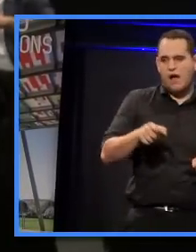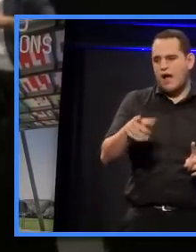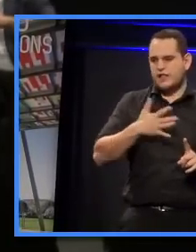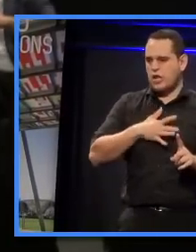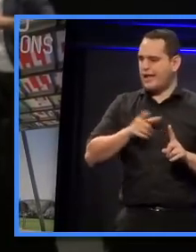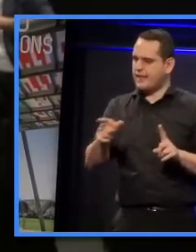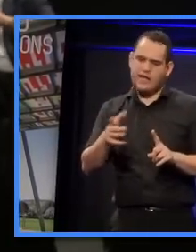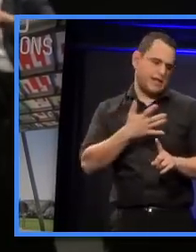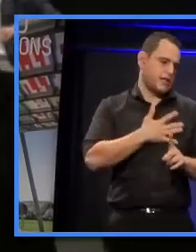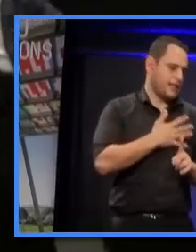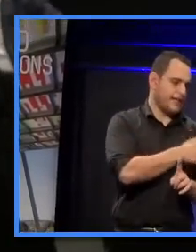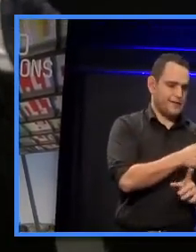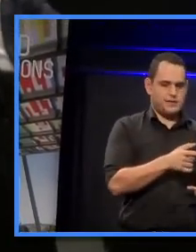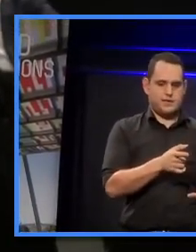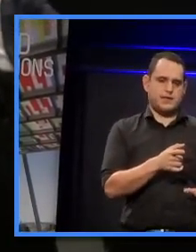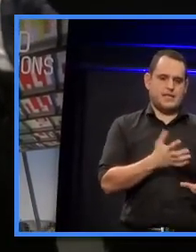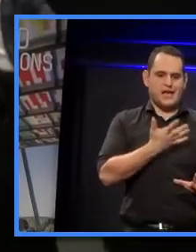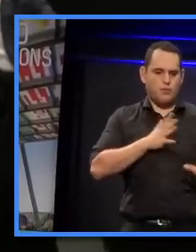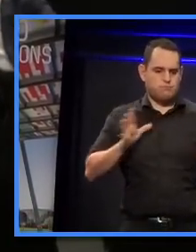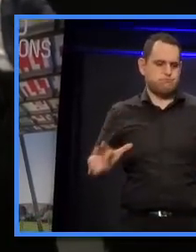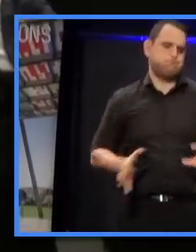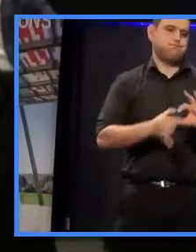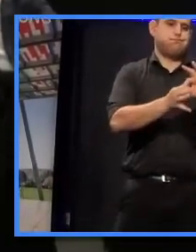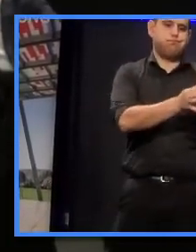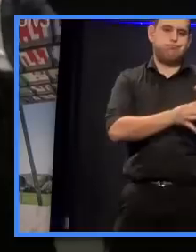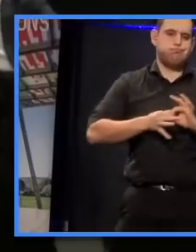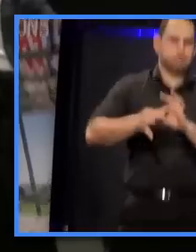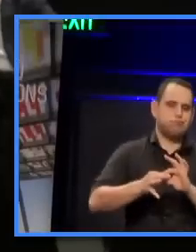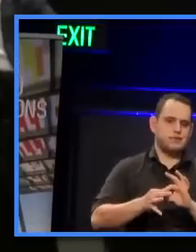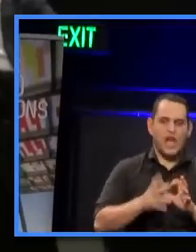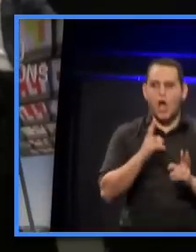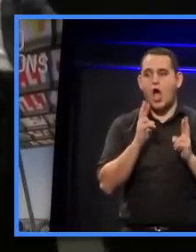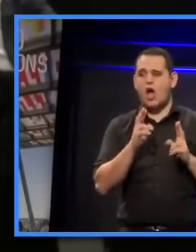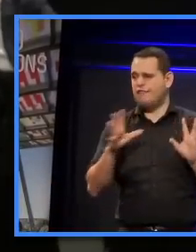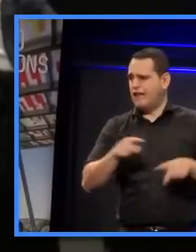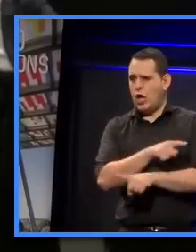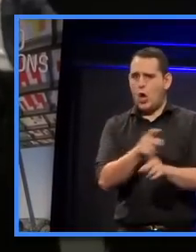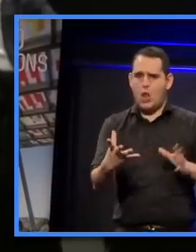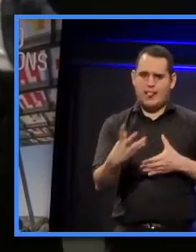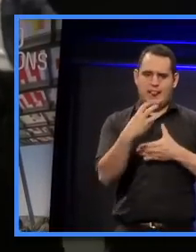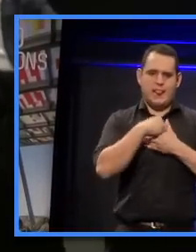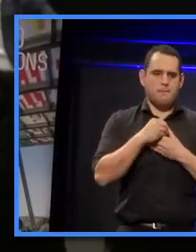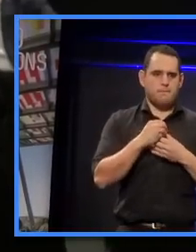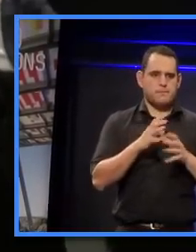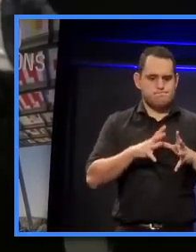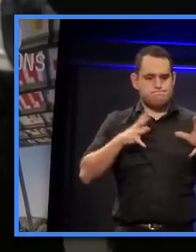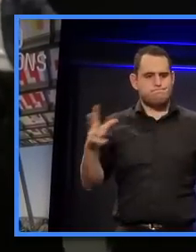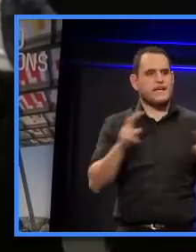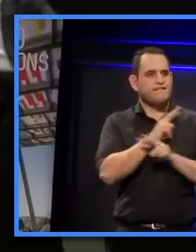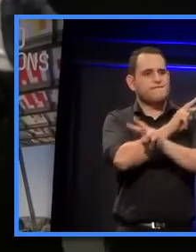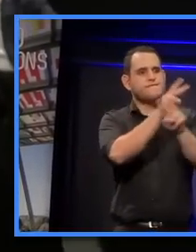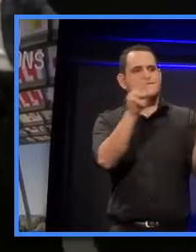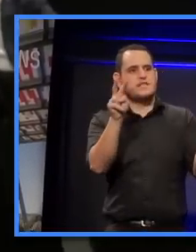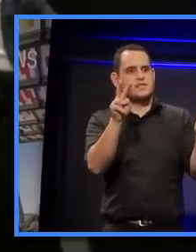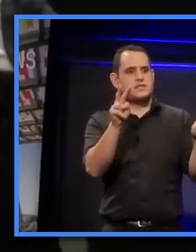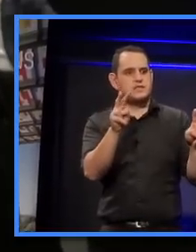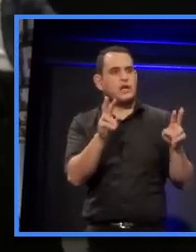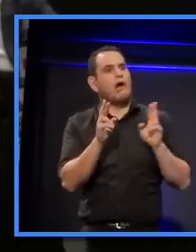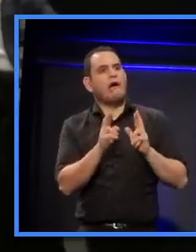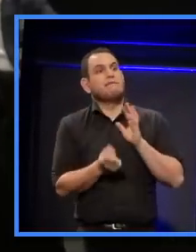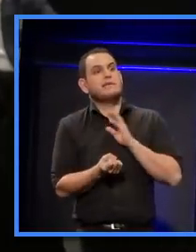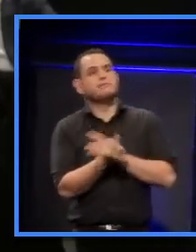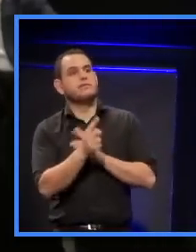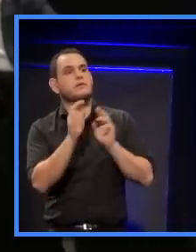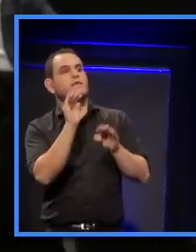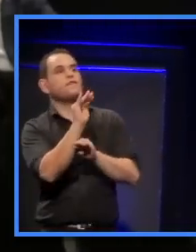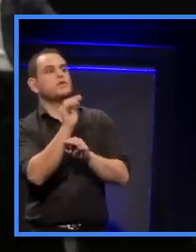of what people do and don't want. I'm hoping that they would all buy into a bigger vision. And so I feel that if we had a bit more of a bigger conversation about what it could